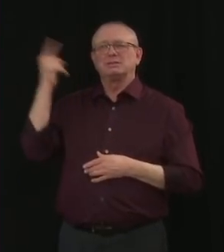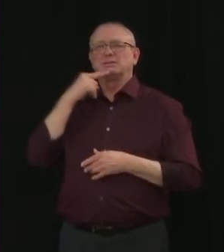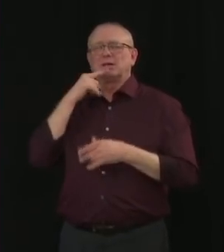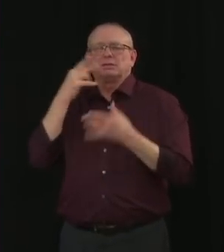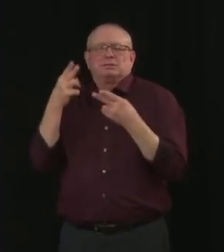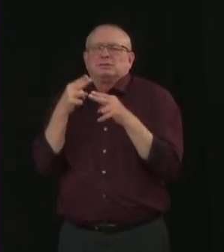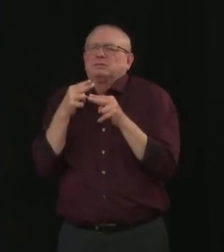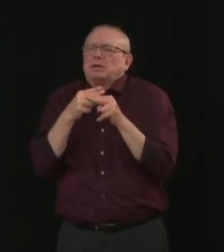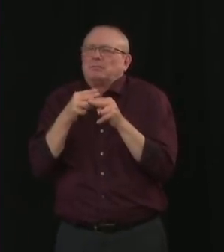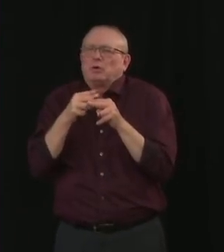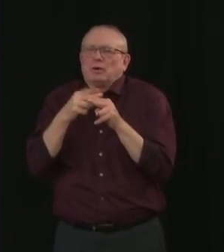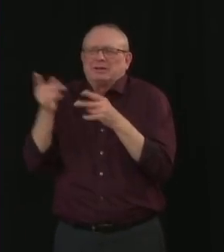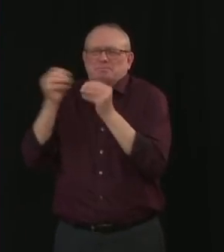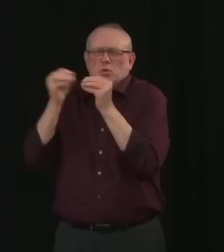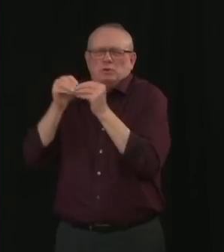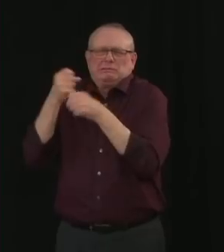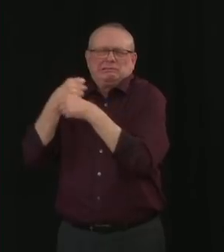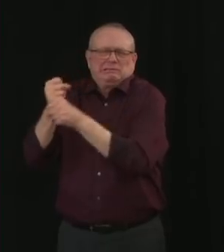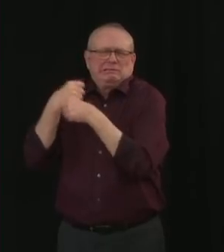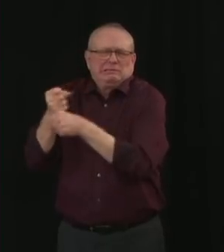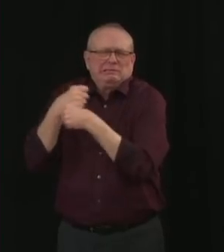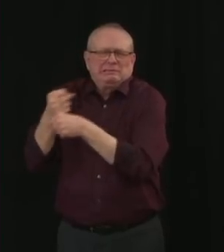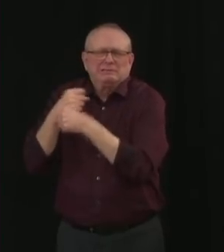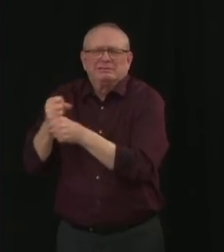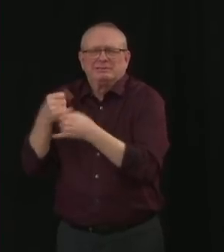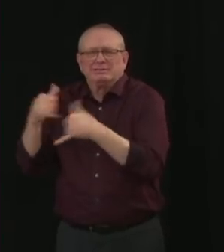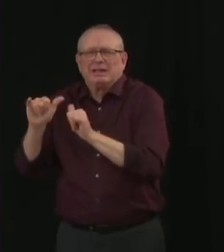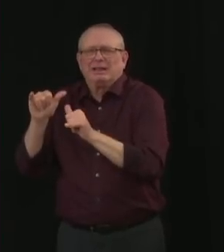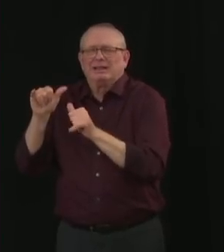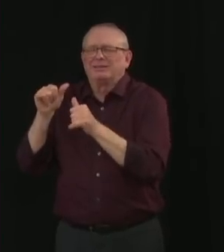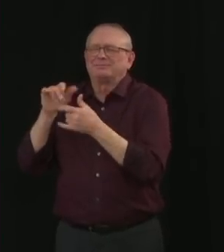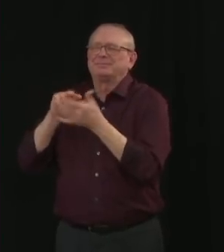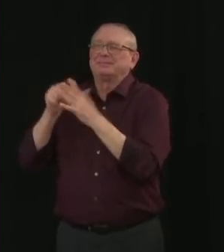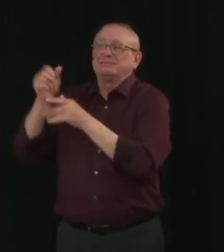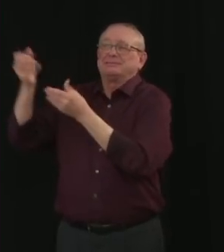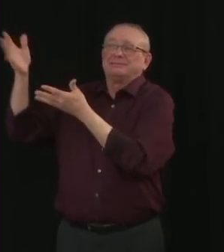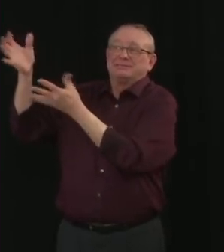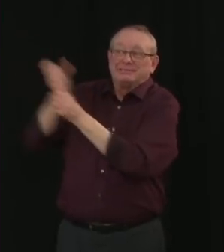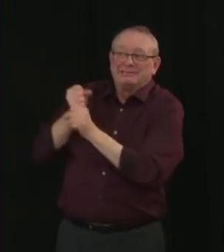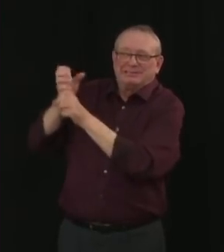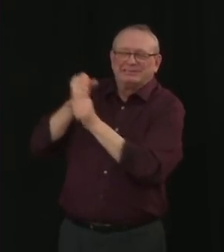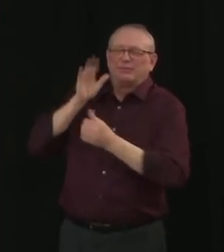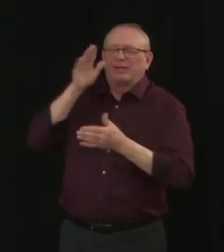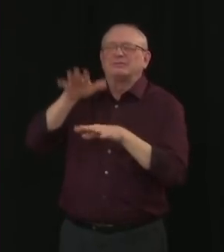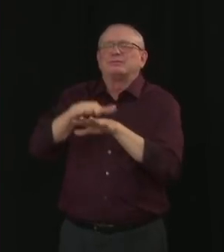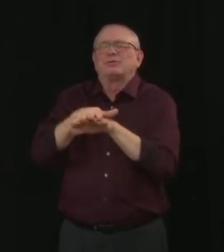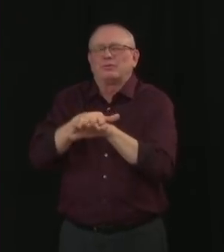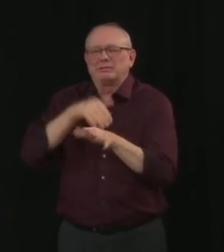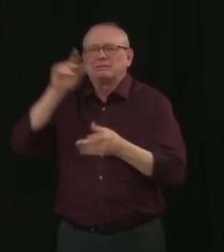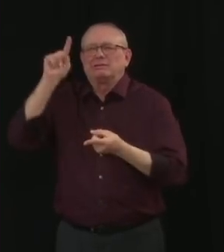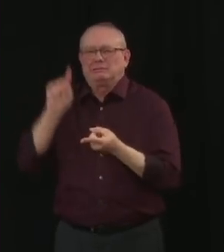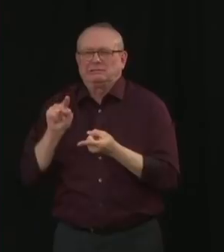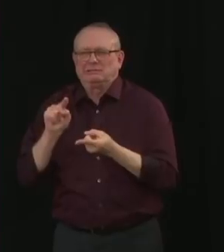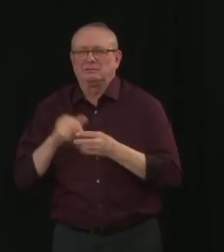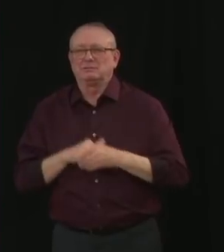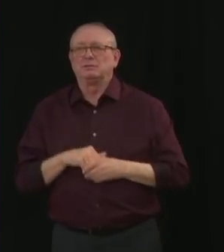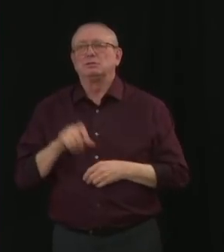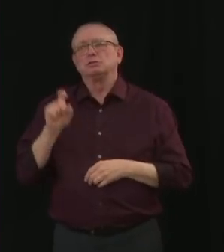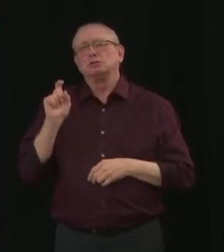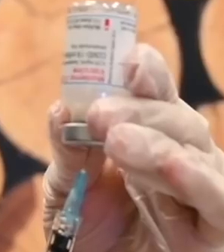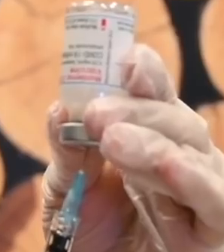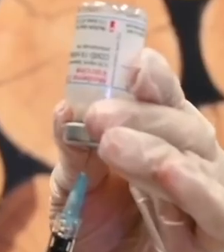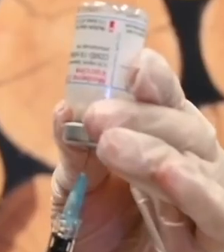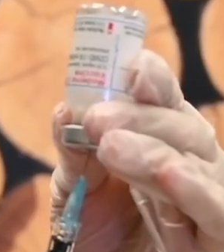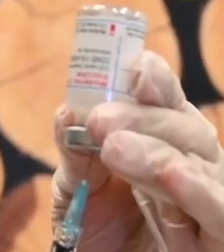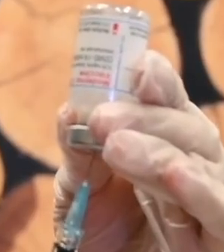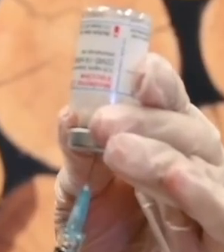production at one of their facilities. We were still supposed to see anywhere from 20 to 80 percent of what we were promised